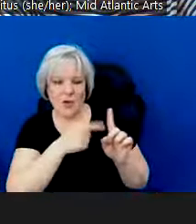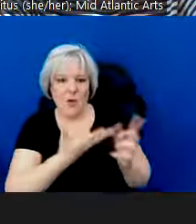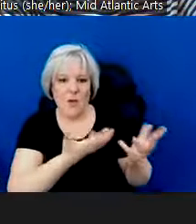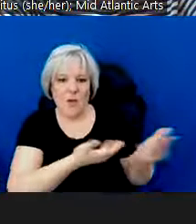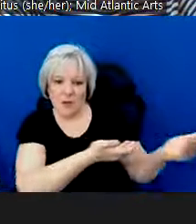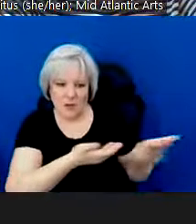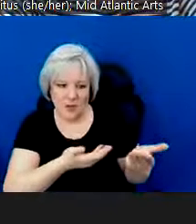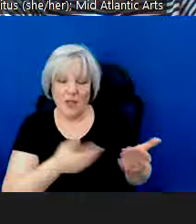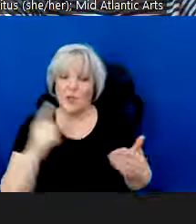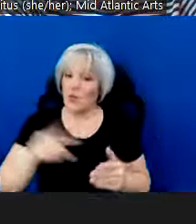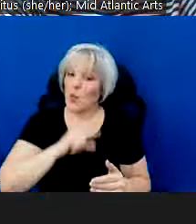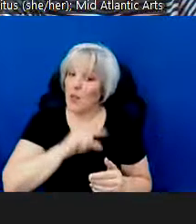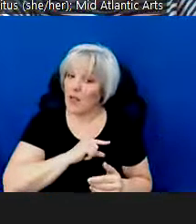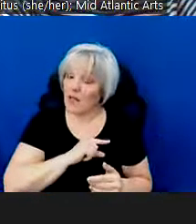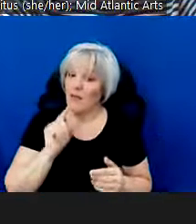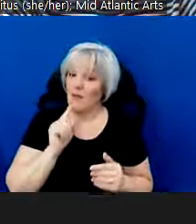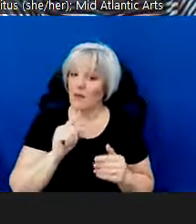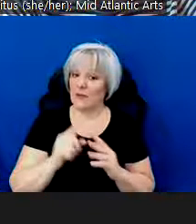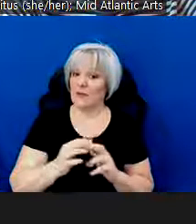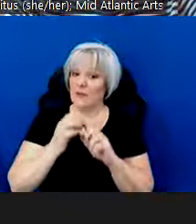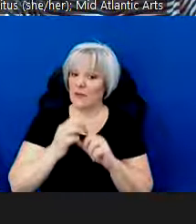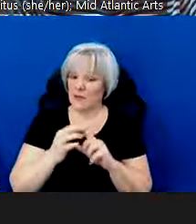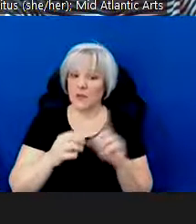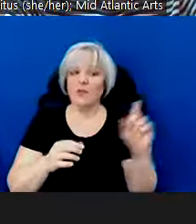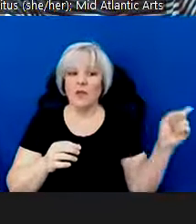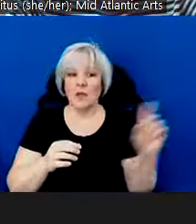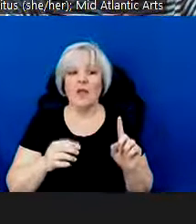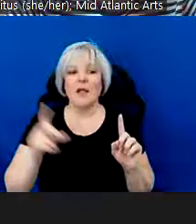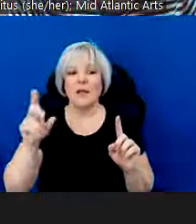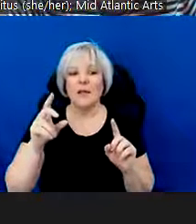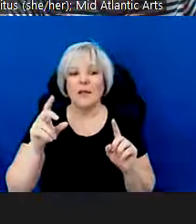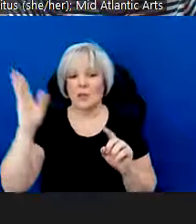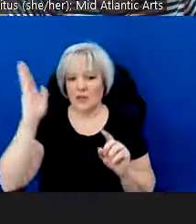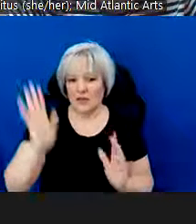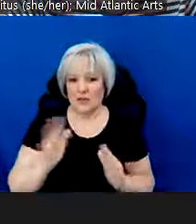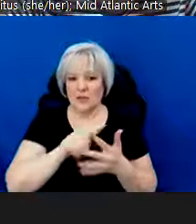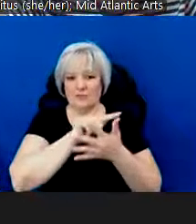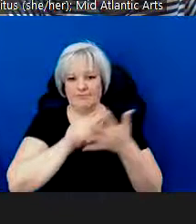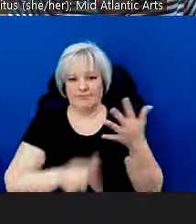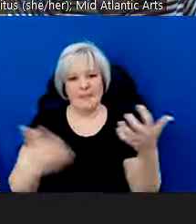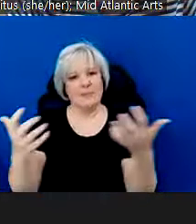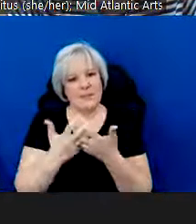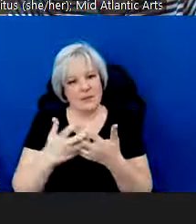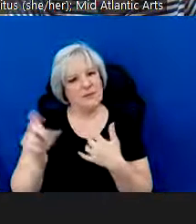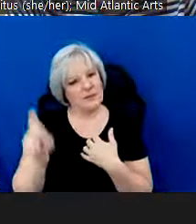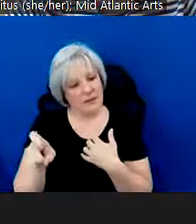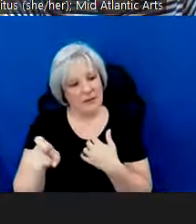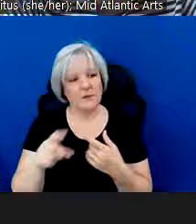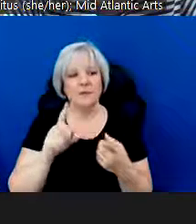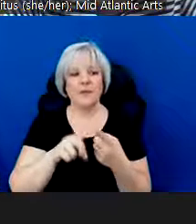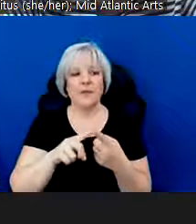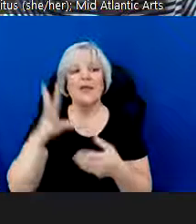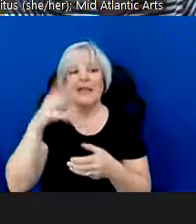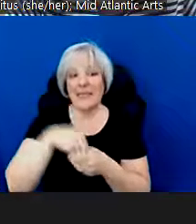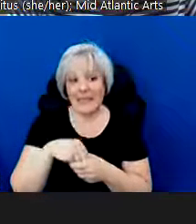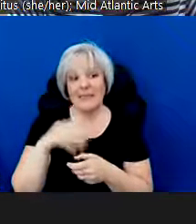eligible for Special Presenter Initiatives, presenters must meet all of these criteria. They must be based in Delaware,